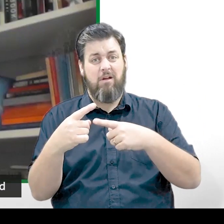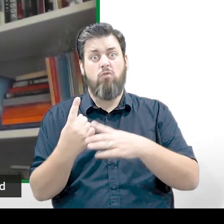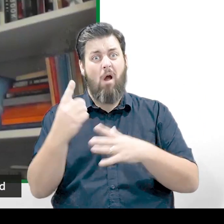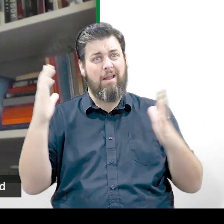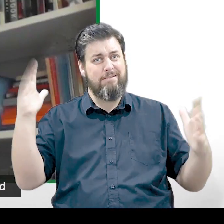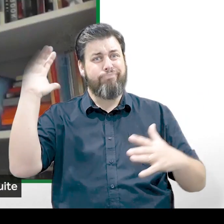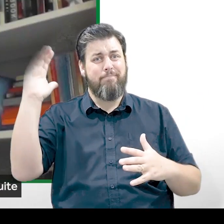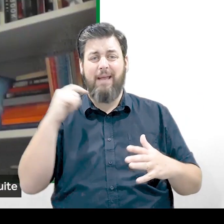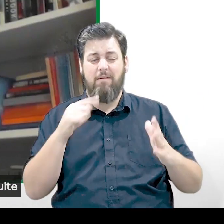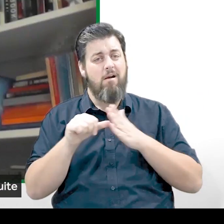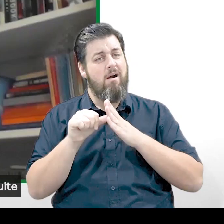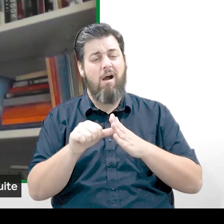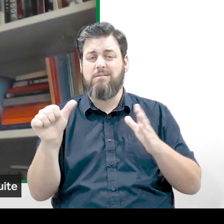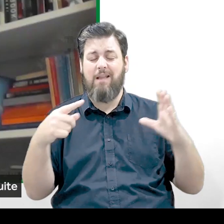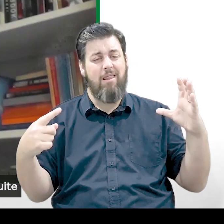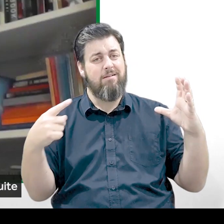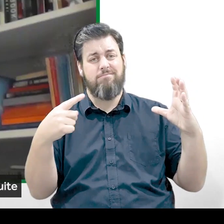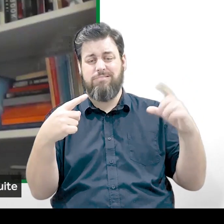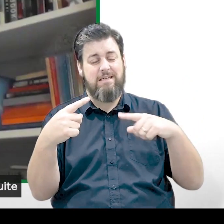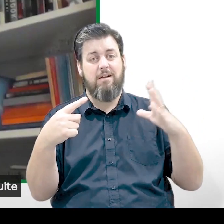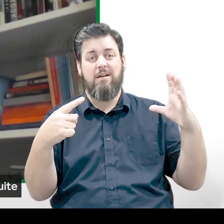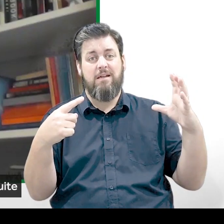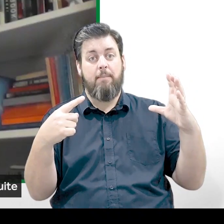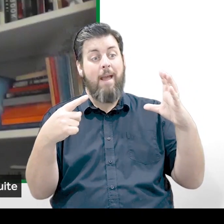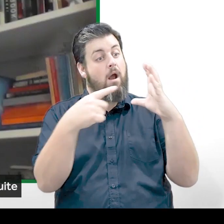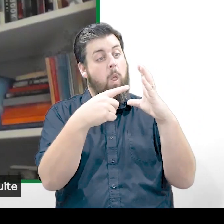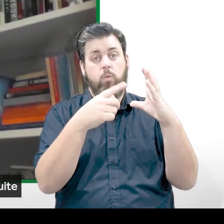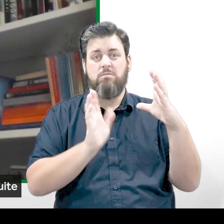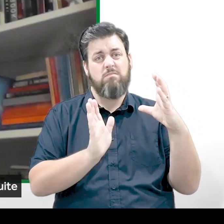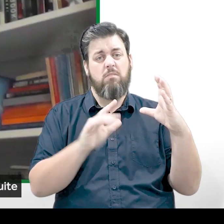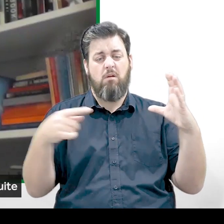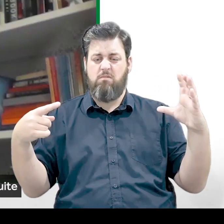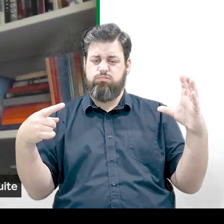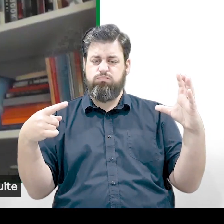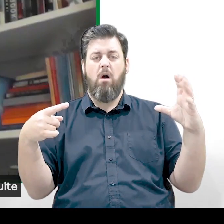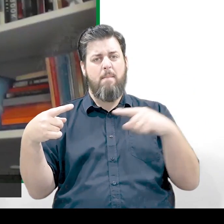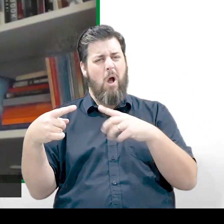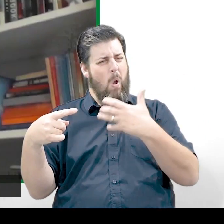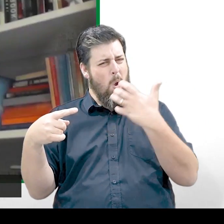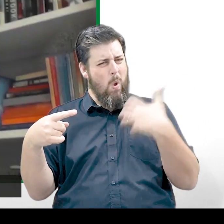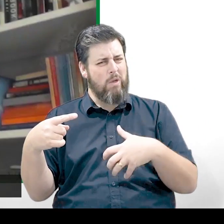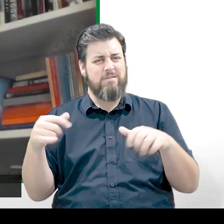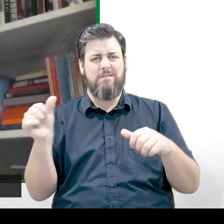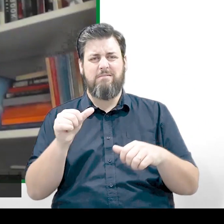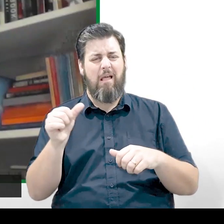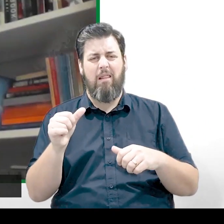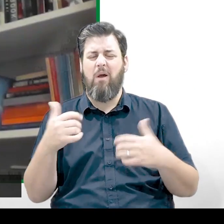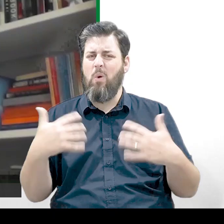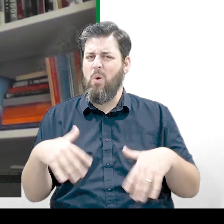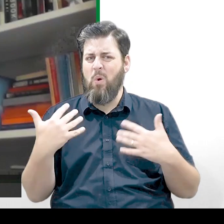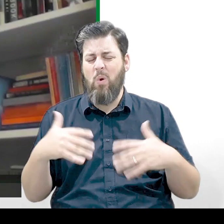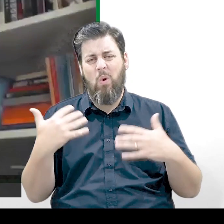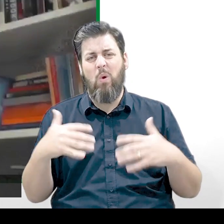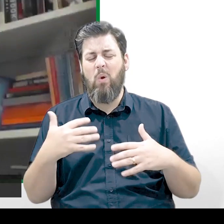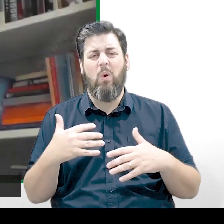know, quite close to the sun. And like the solar orbiter isn't getting right to the surface of the sun. It's still, you know, quite a long way out. We to make sure that it